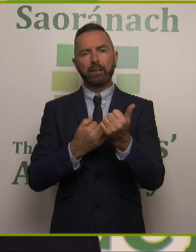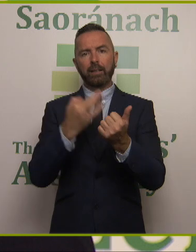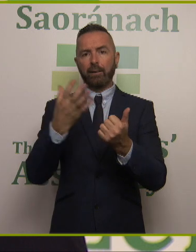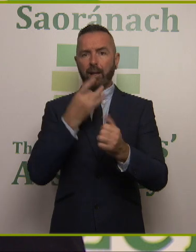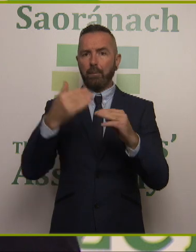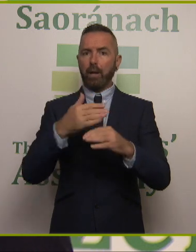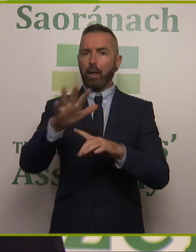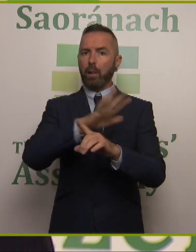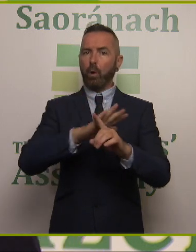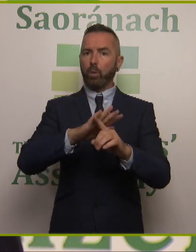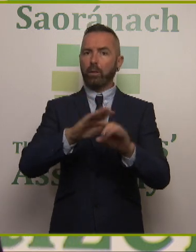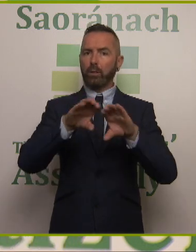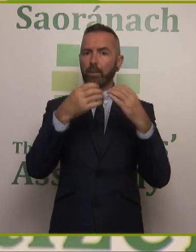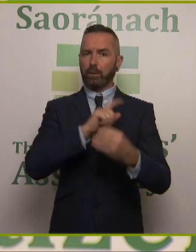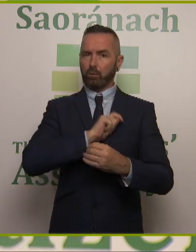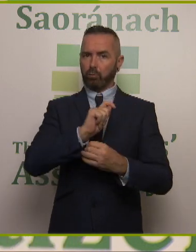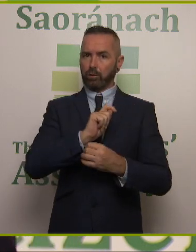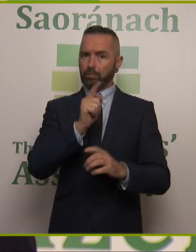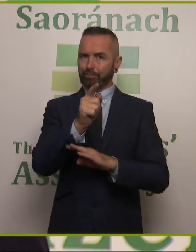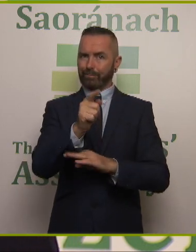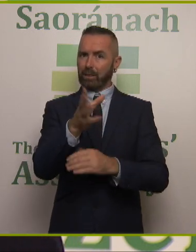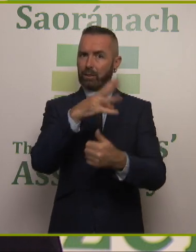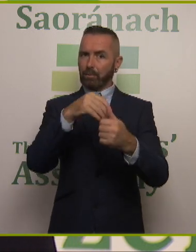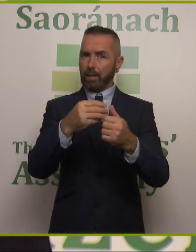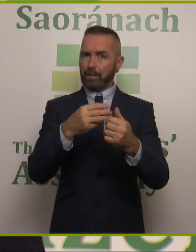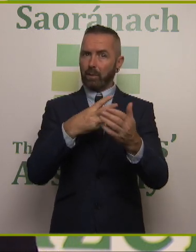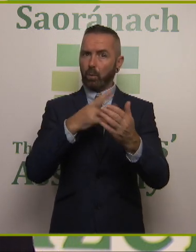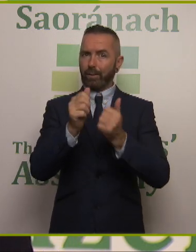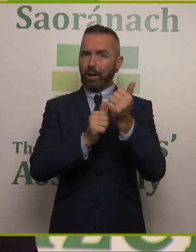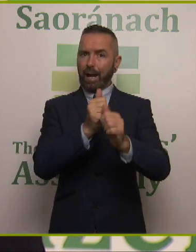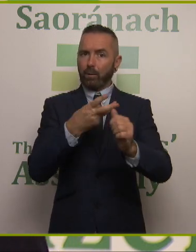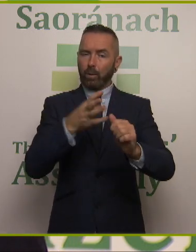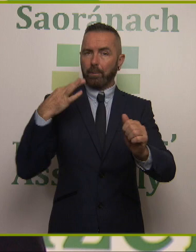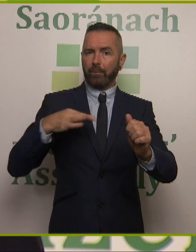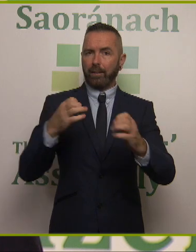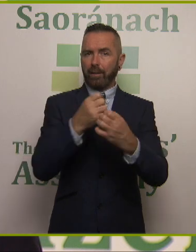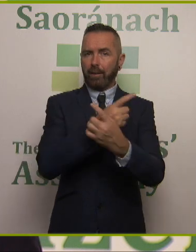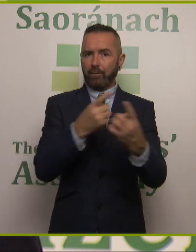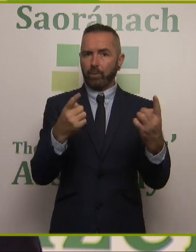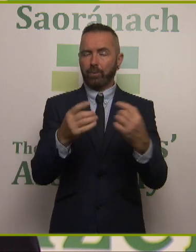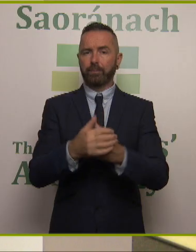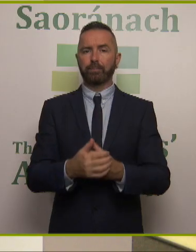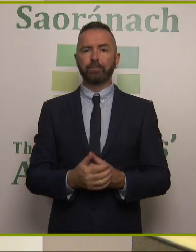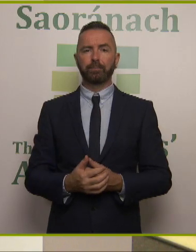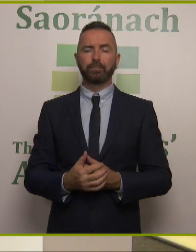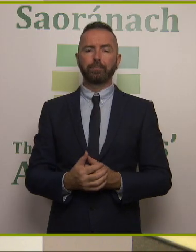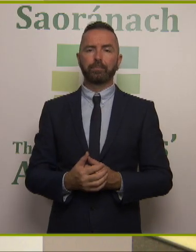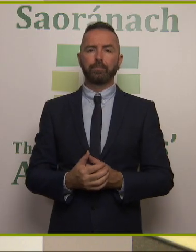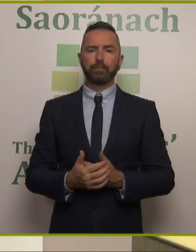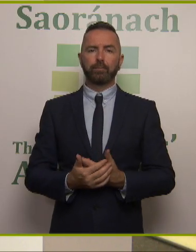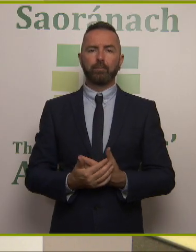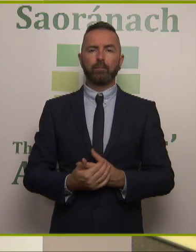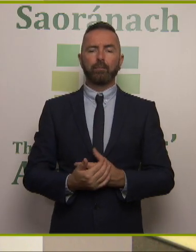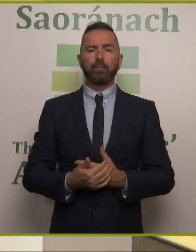especially when they understand that the actions that they're going to take will benefit the entire community. The person